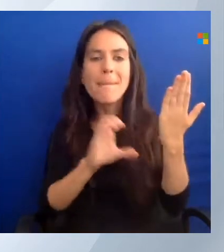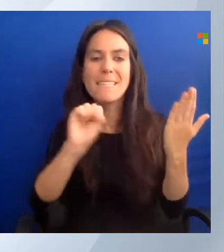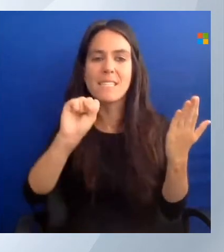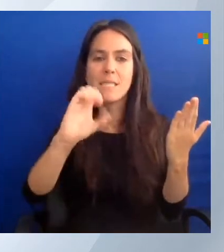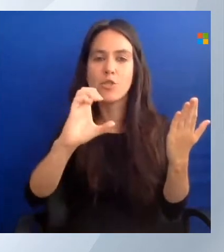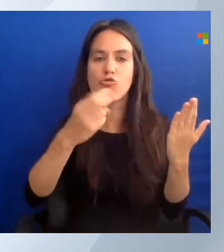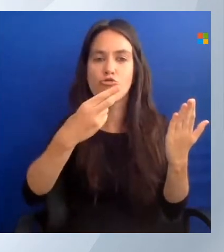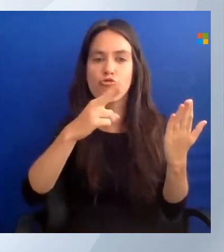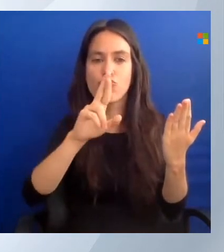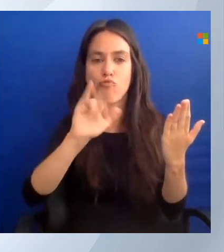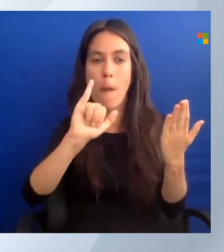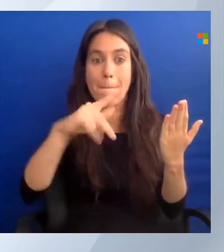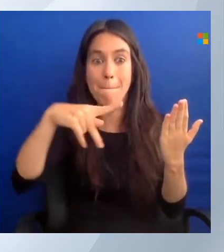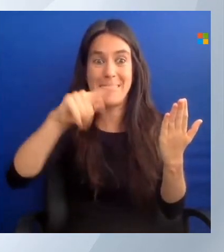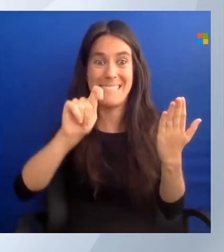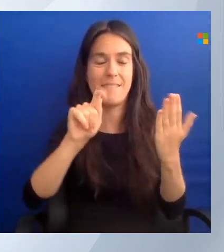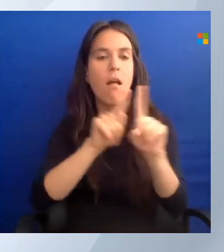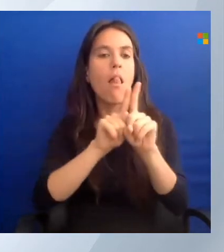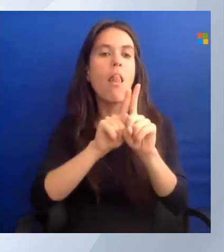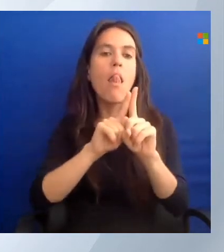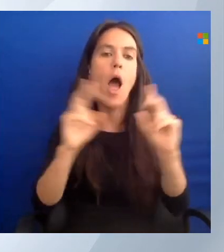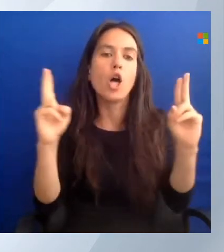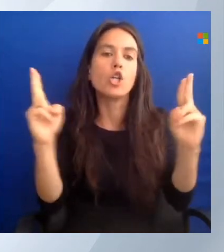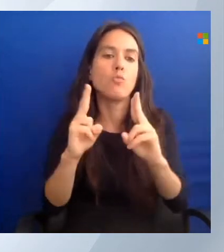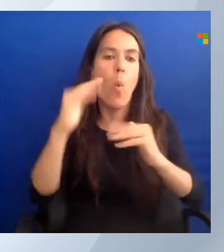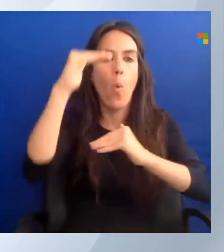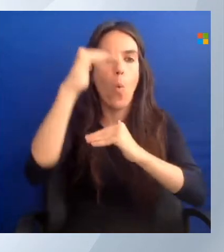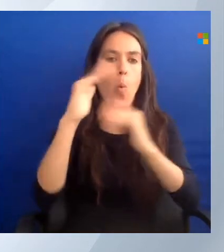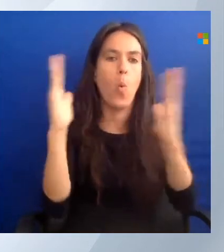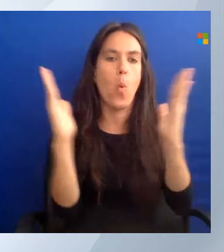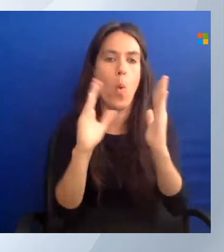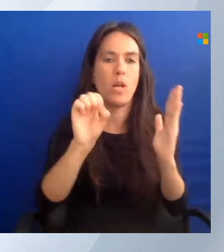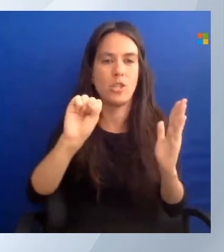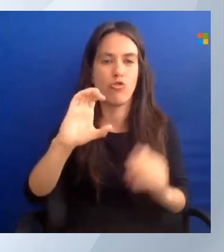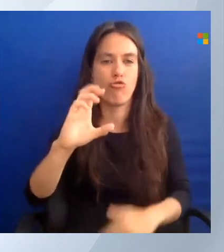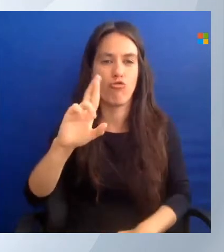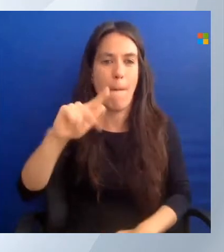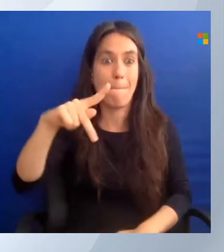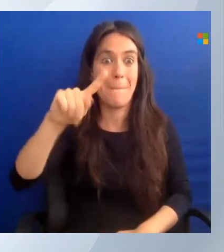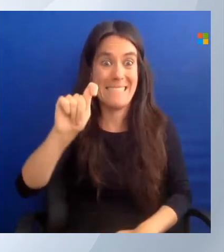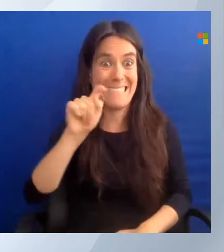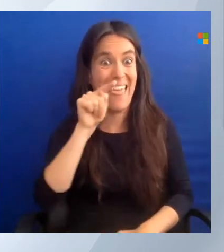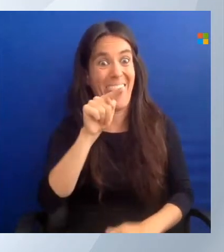small version of Visual Studio Code. So I can create a script here.